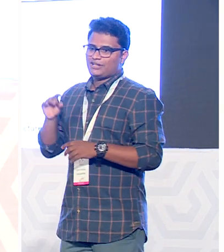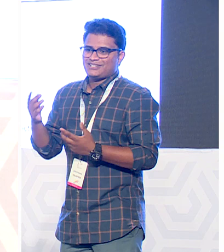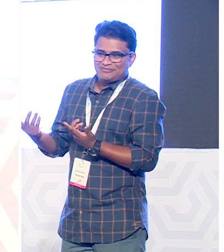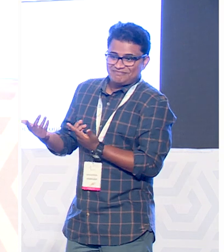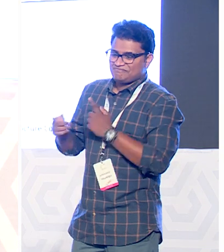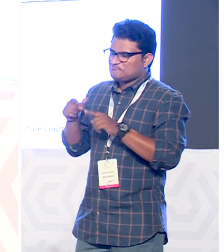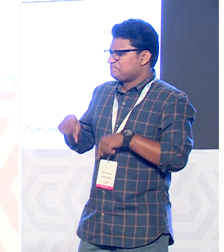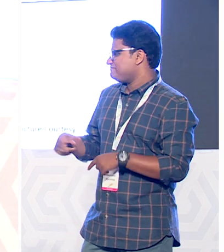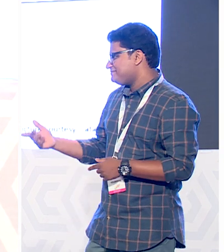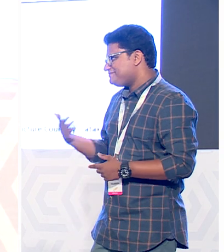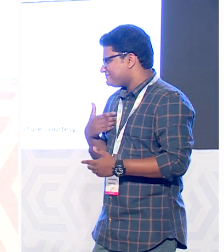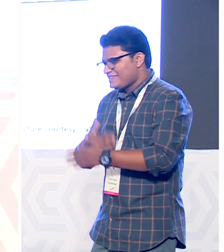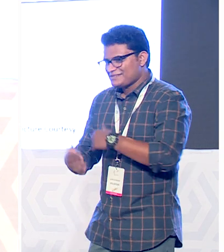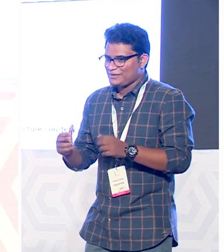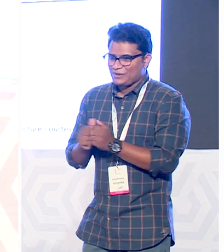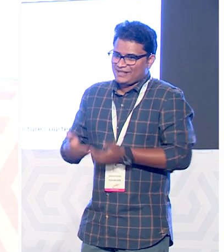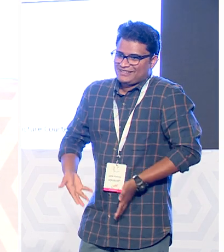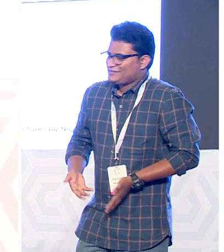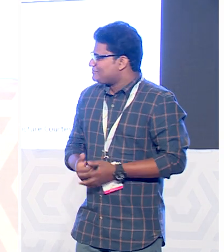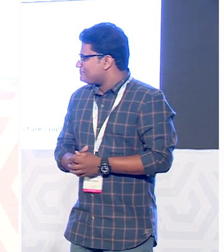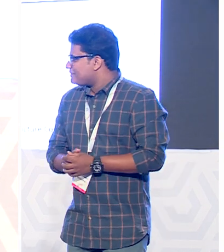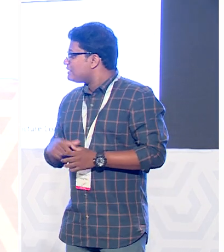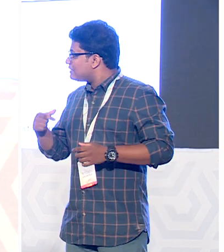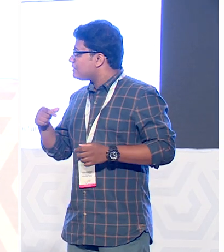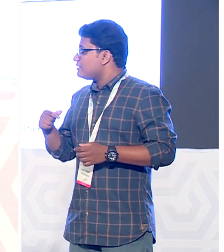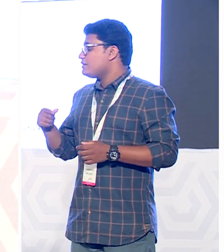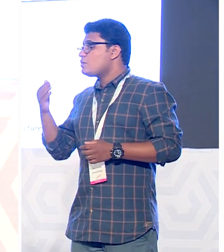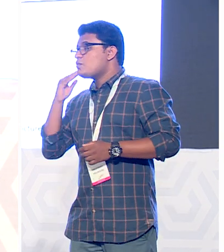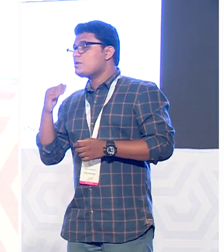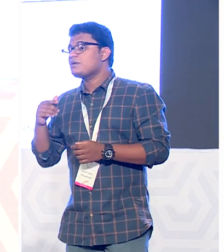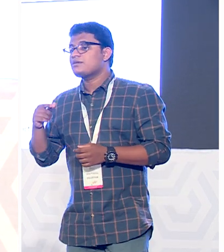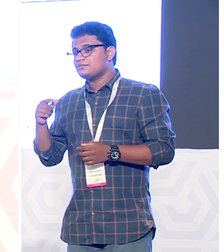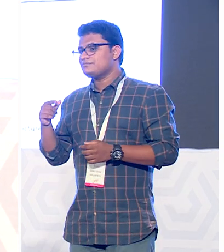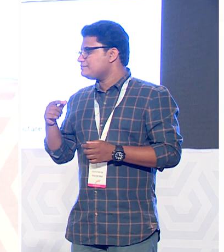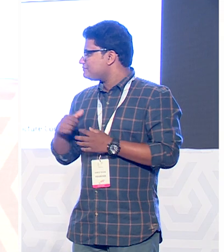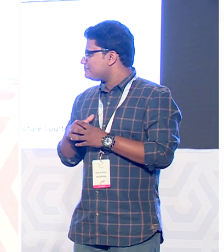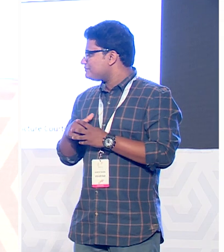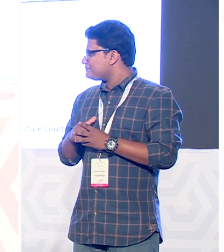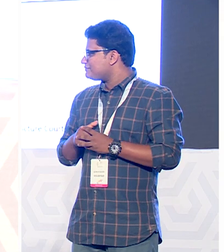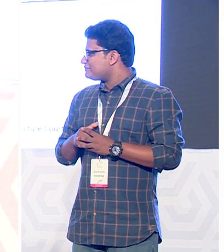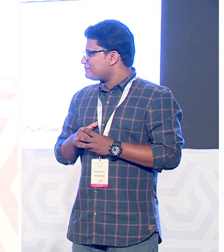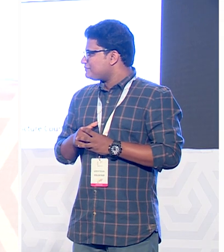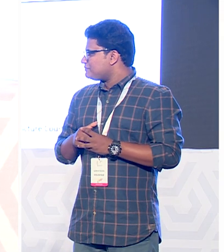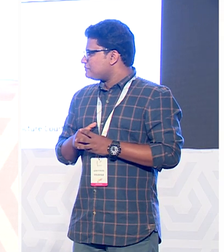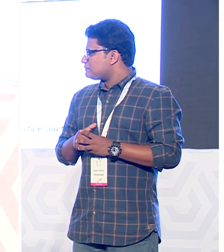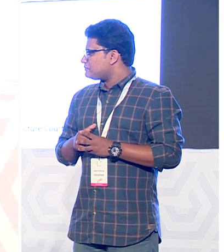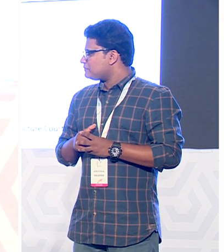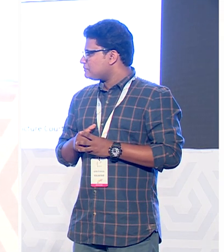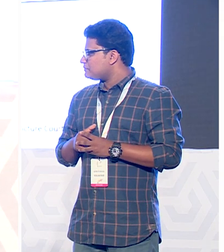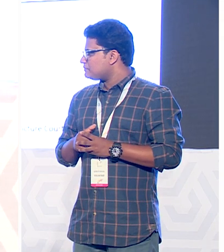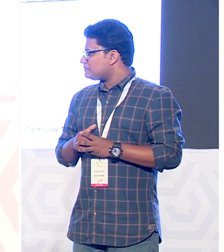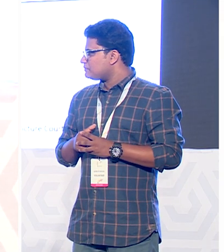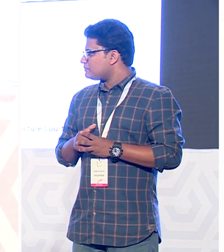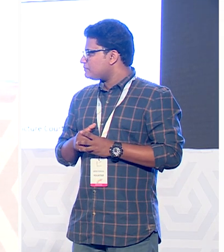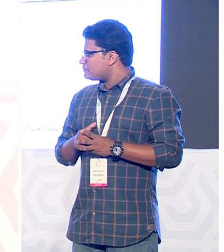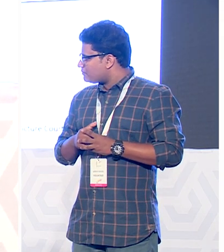so when I was I was diagnosed I closed myself off tried to